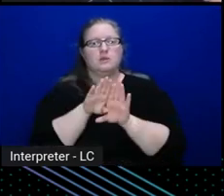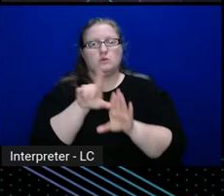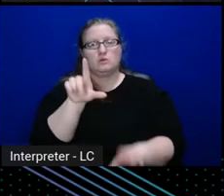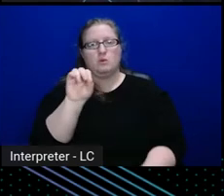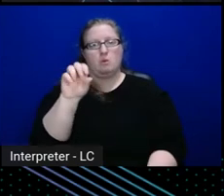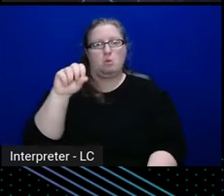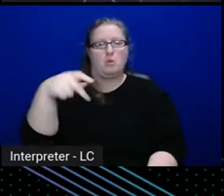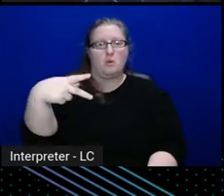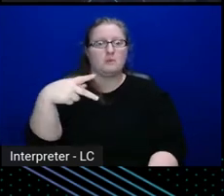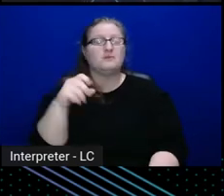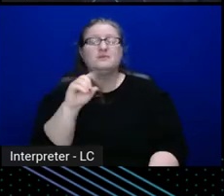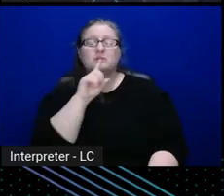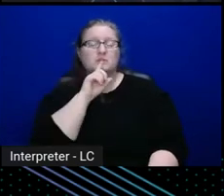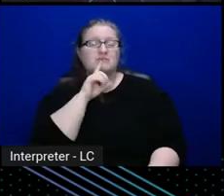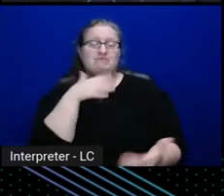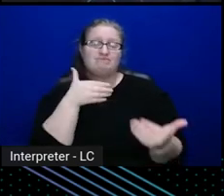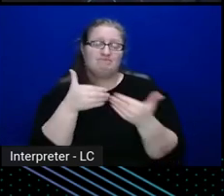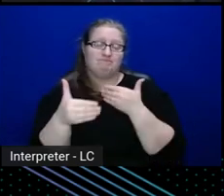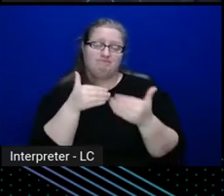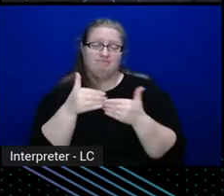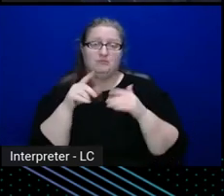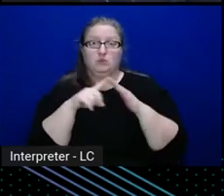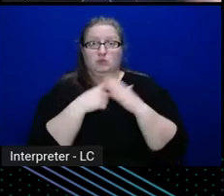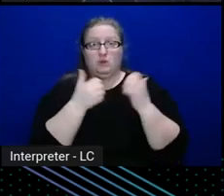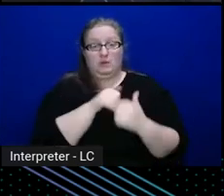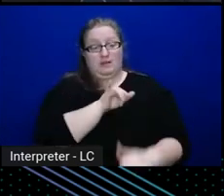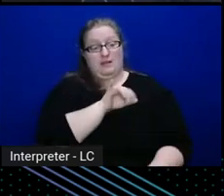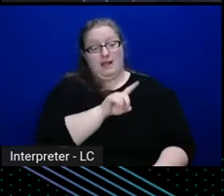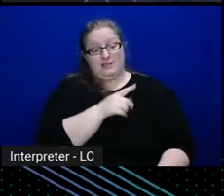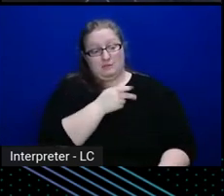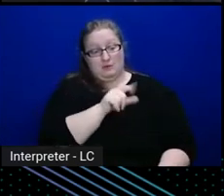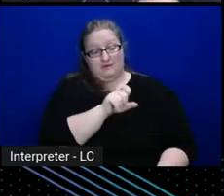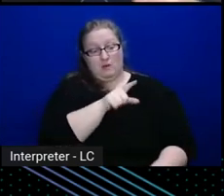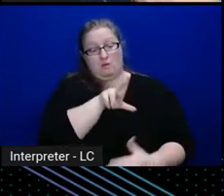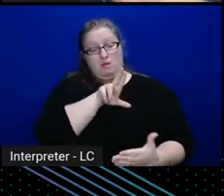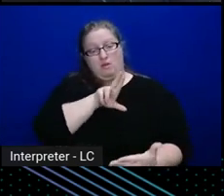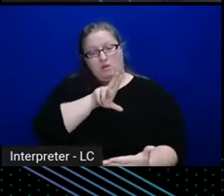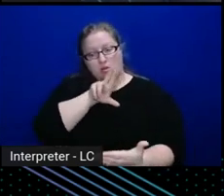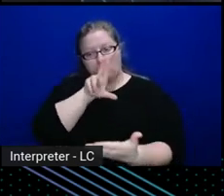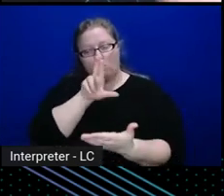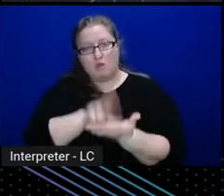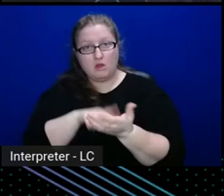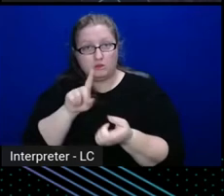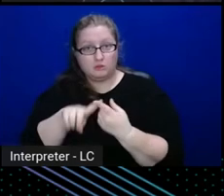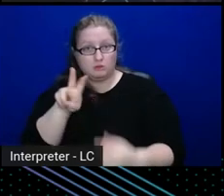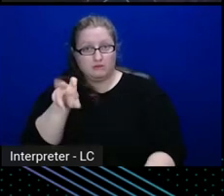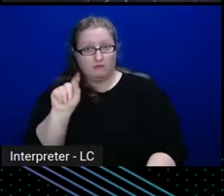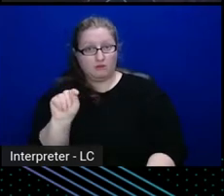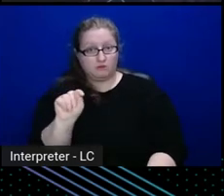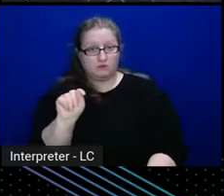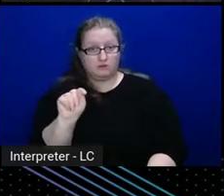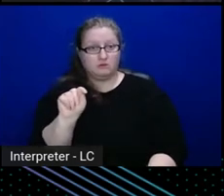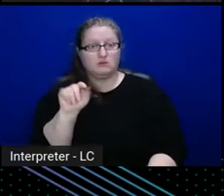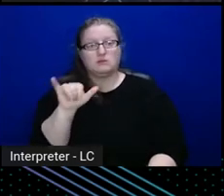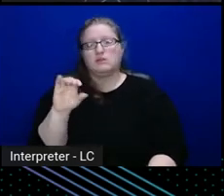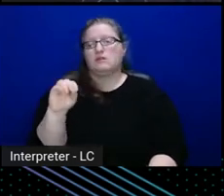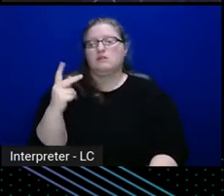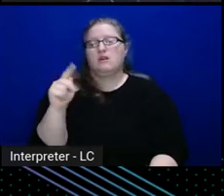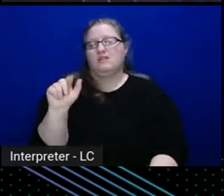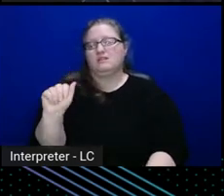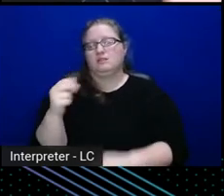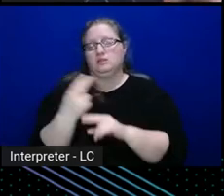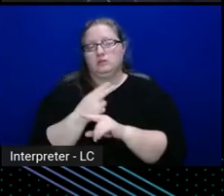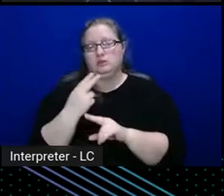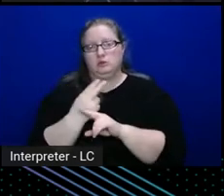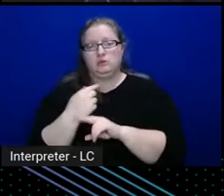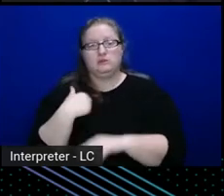if you are starting from the identity provider and logging into Vault, which is the Okta use case, for example, right, I